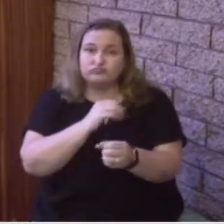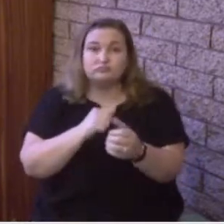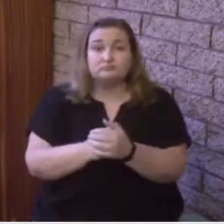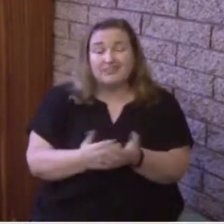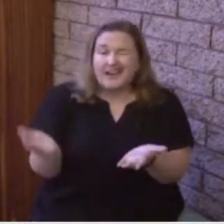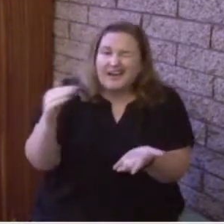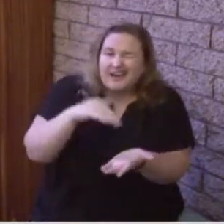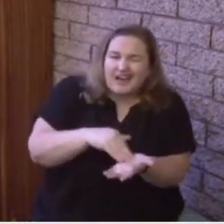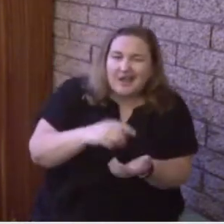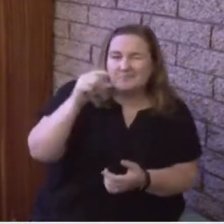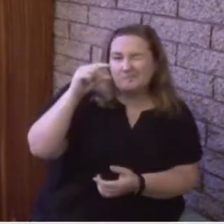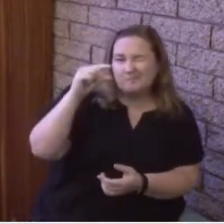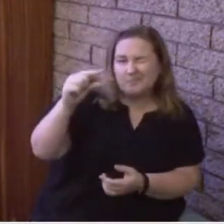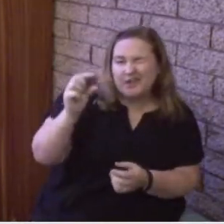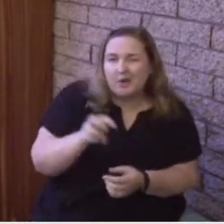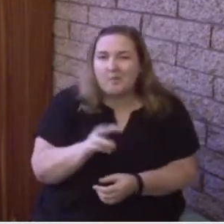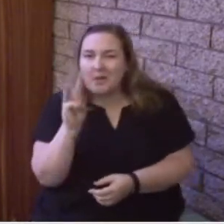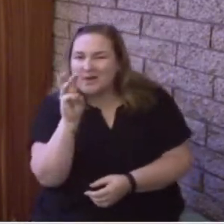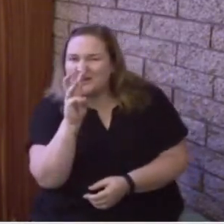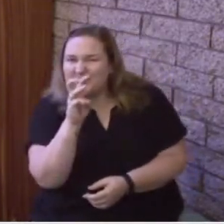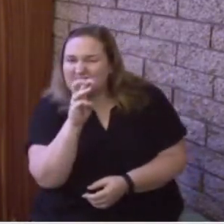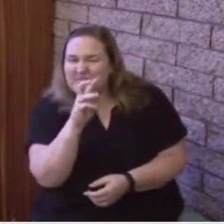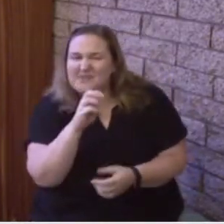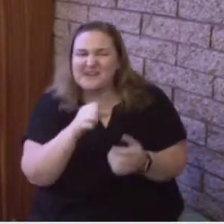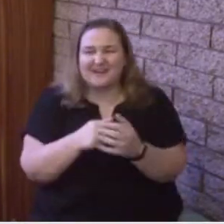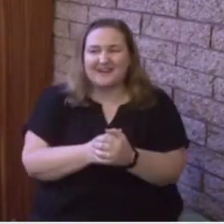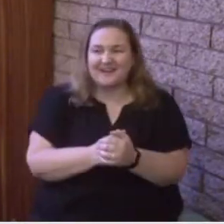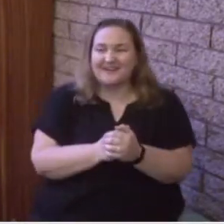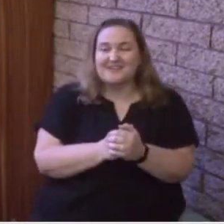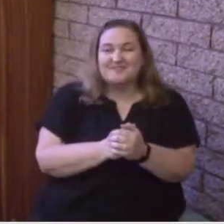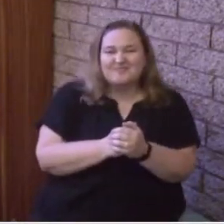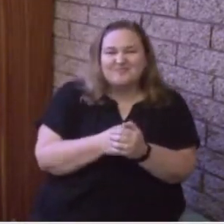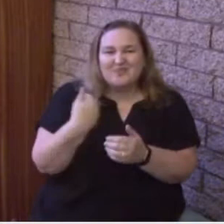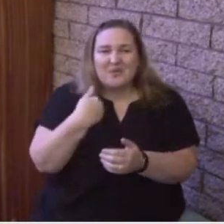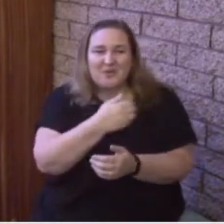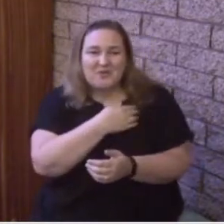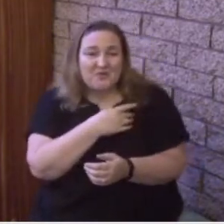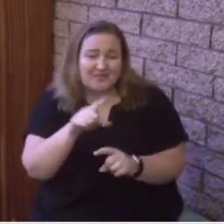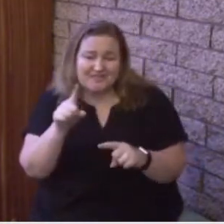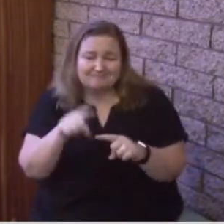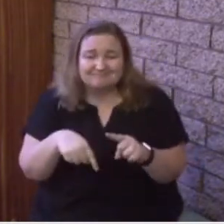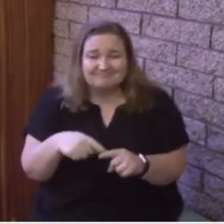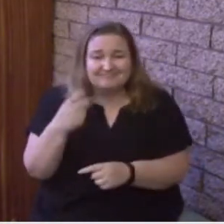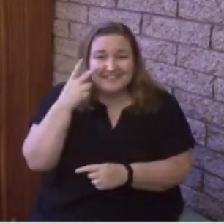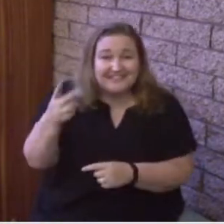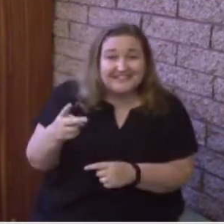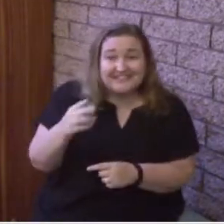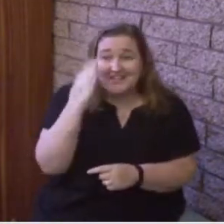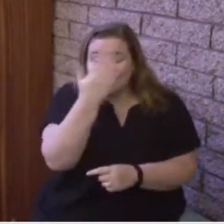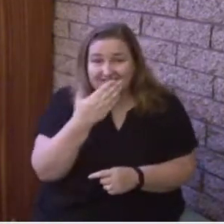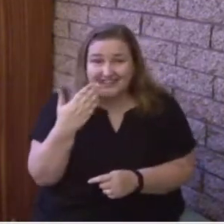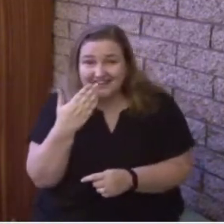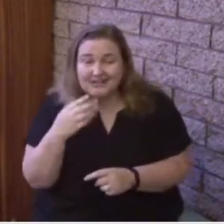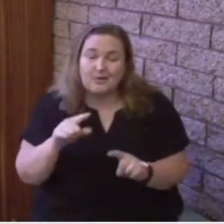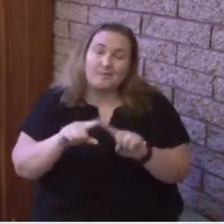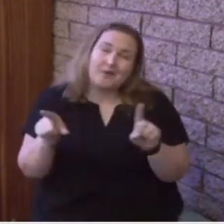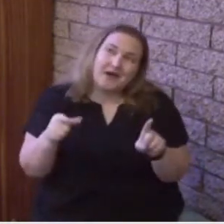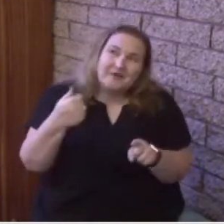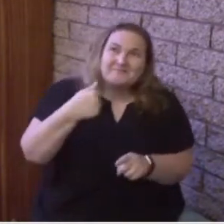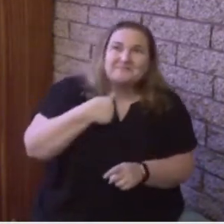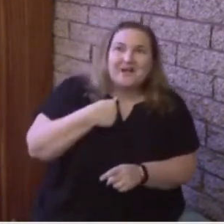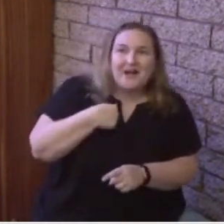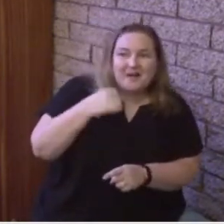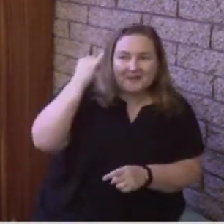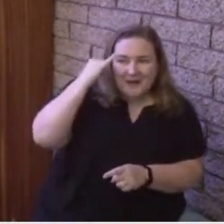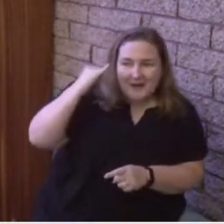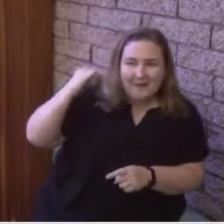is a little strange. It's a little strange for us. We're not seeing you out there, but I'm going to imagine